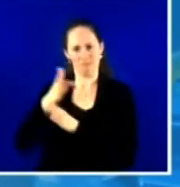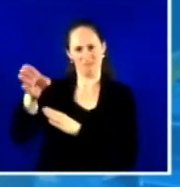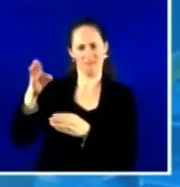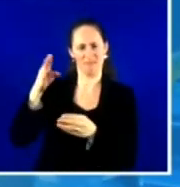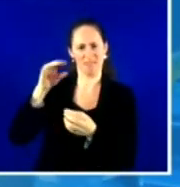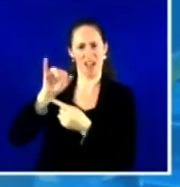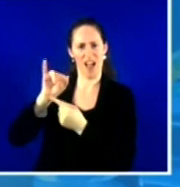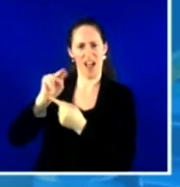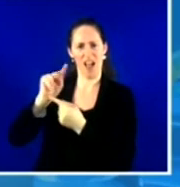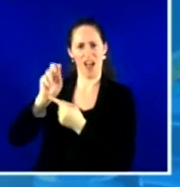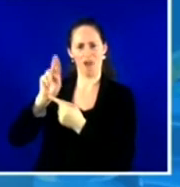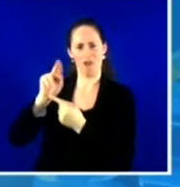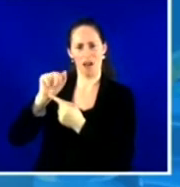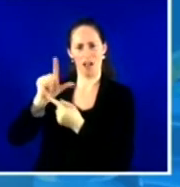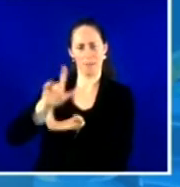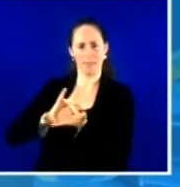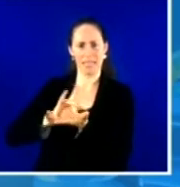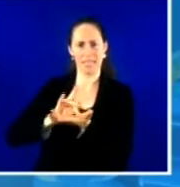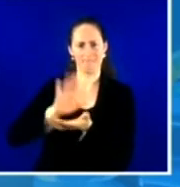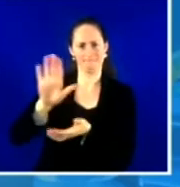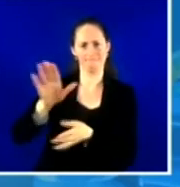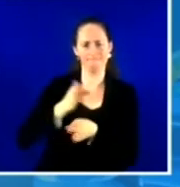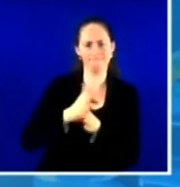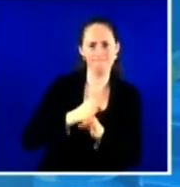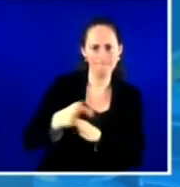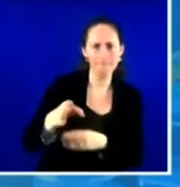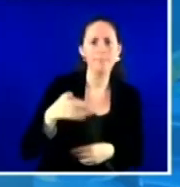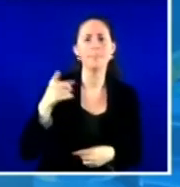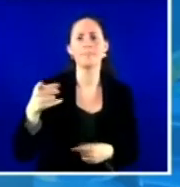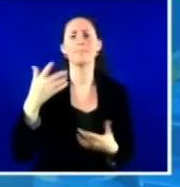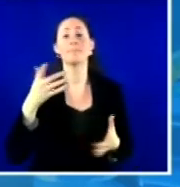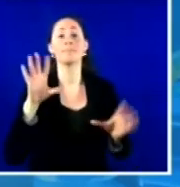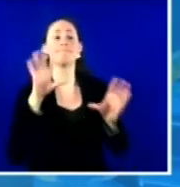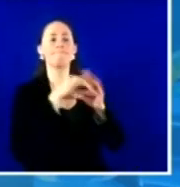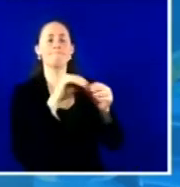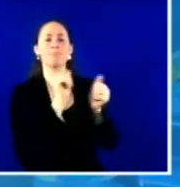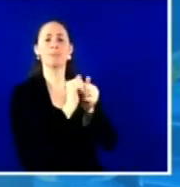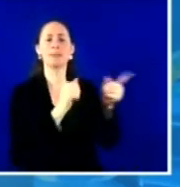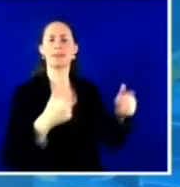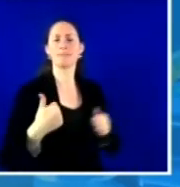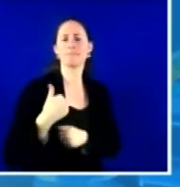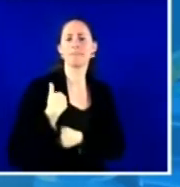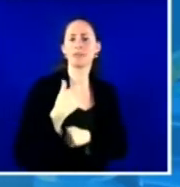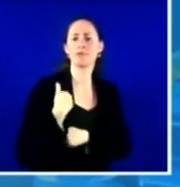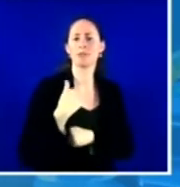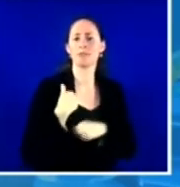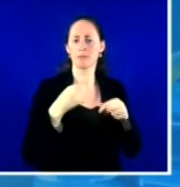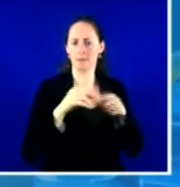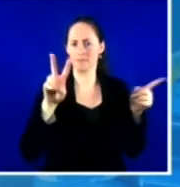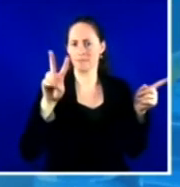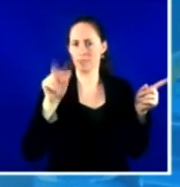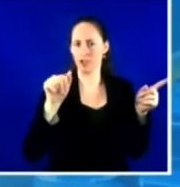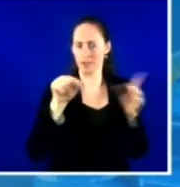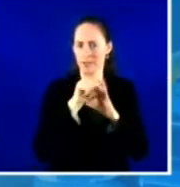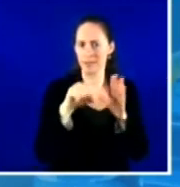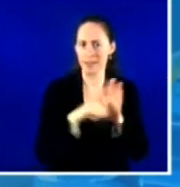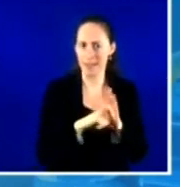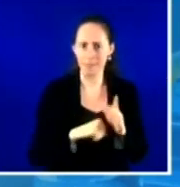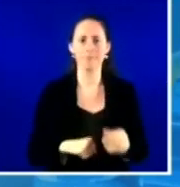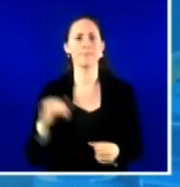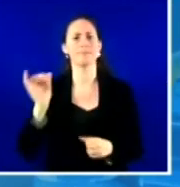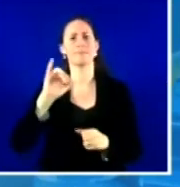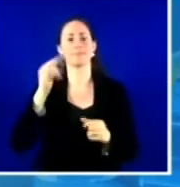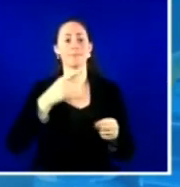VA. You are also a women's health medical director, and so relevant to today's conversation. You're leading the COVID-19 vaccine initiative there,